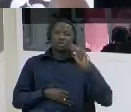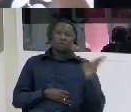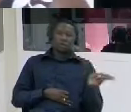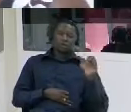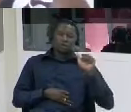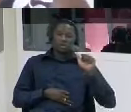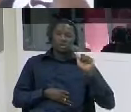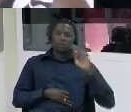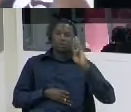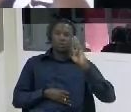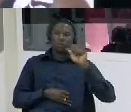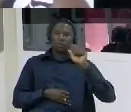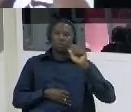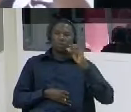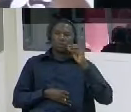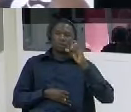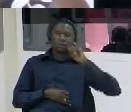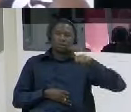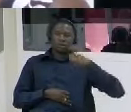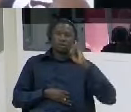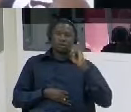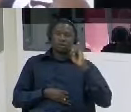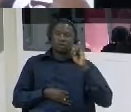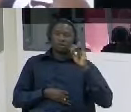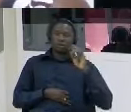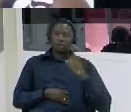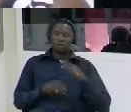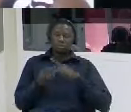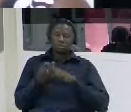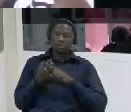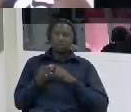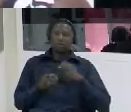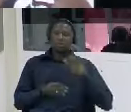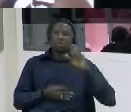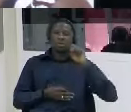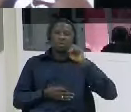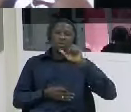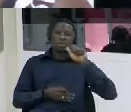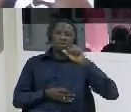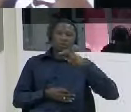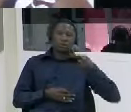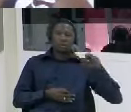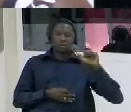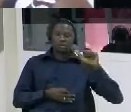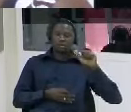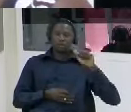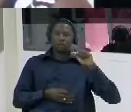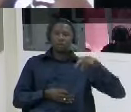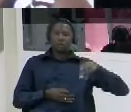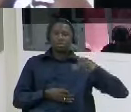they are all